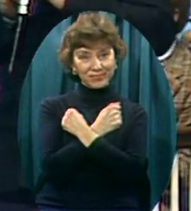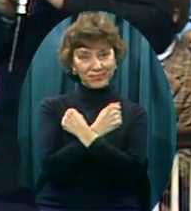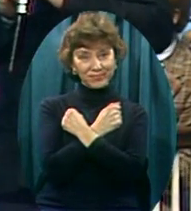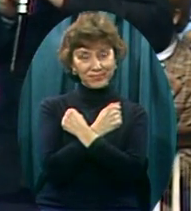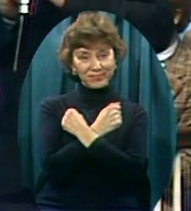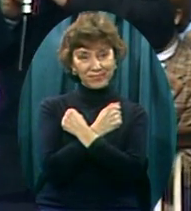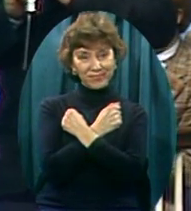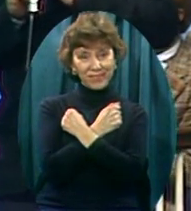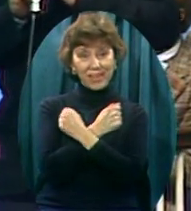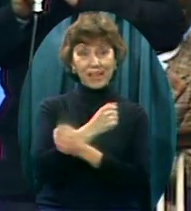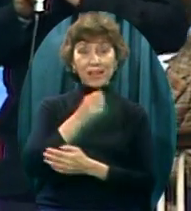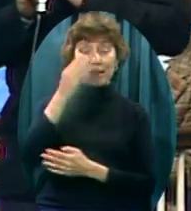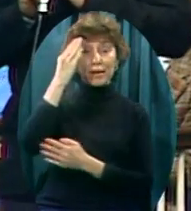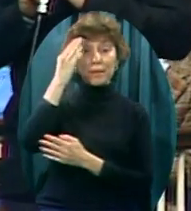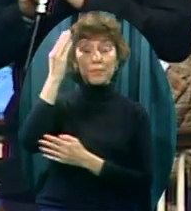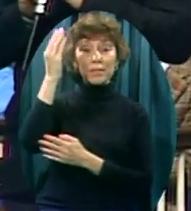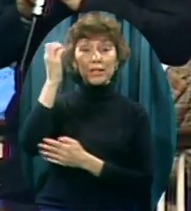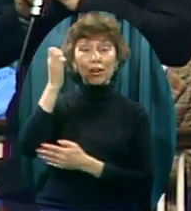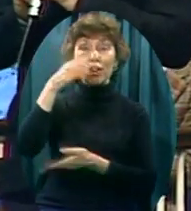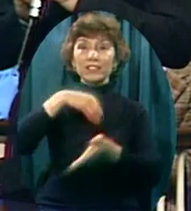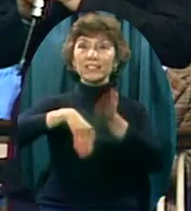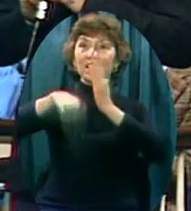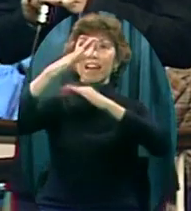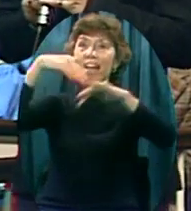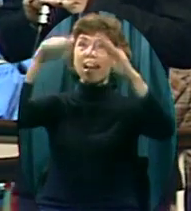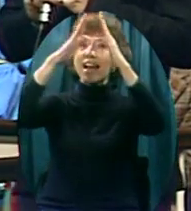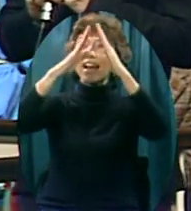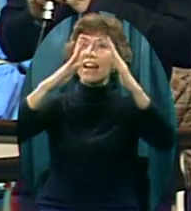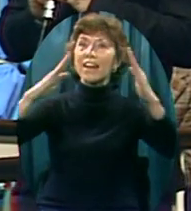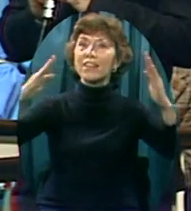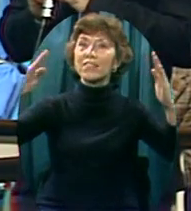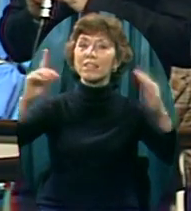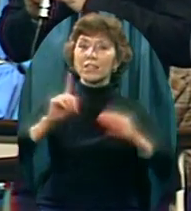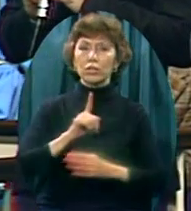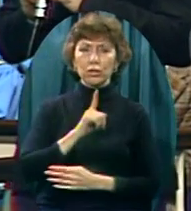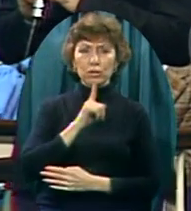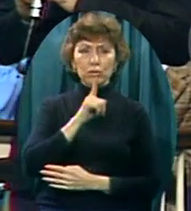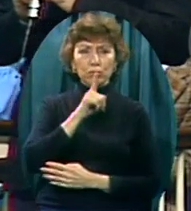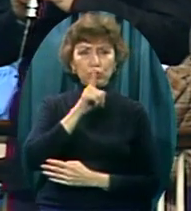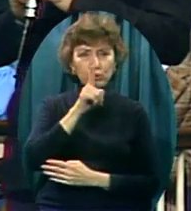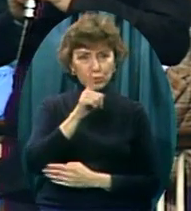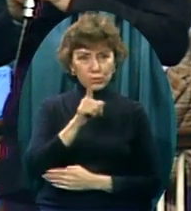Then heaven's a myth myth